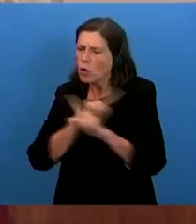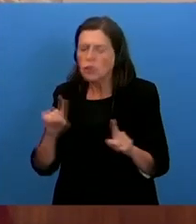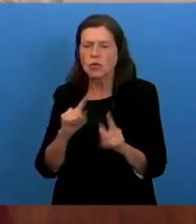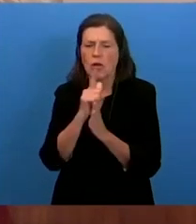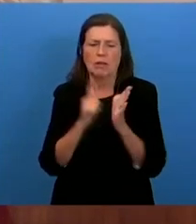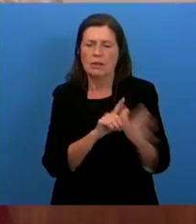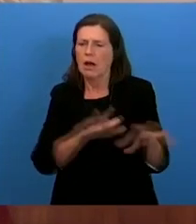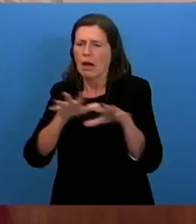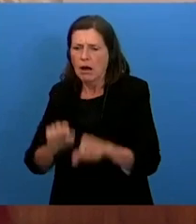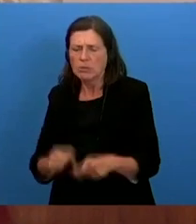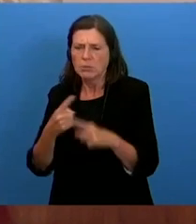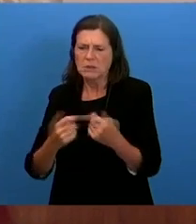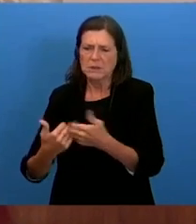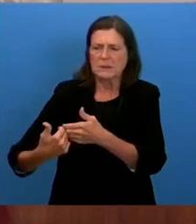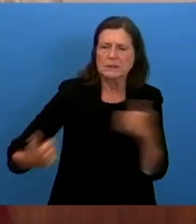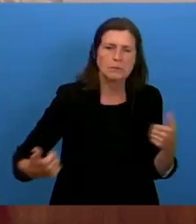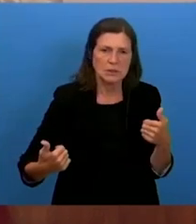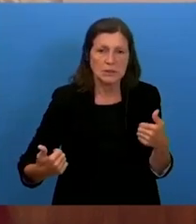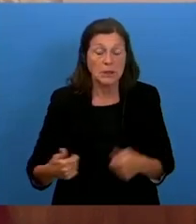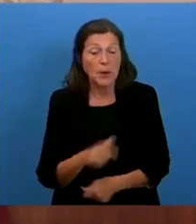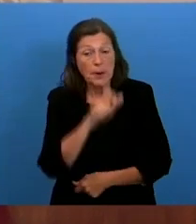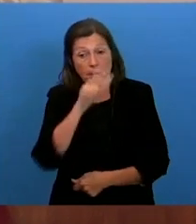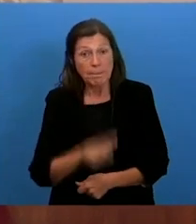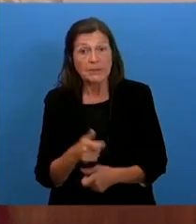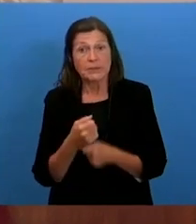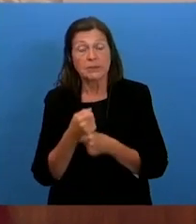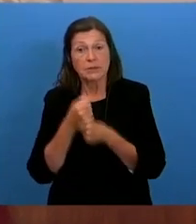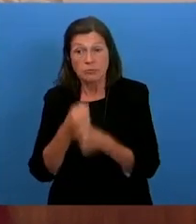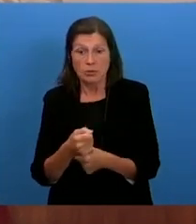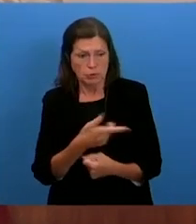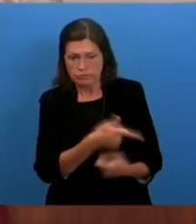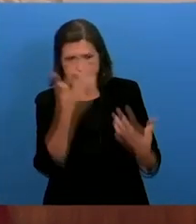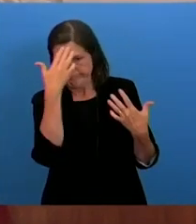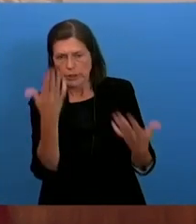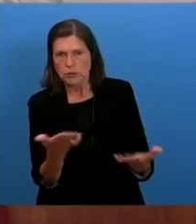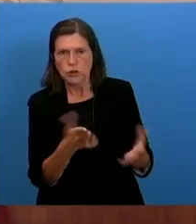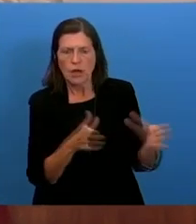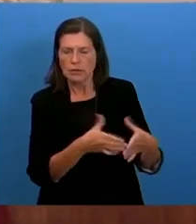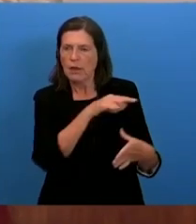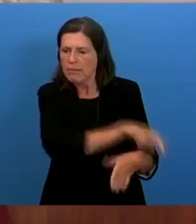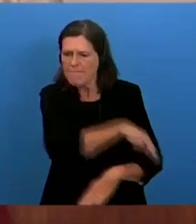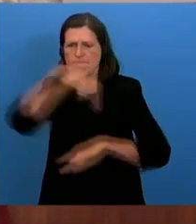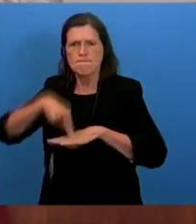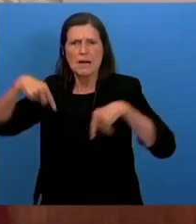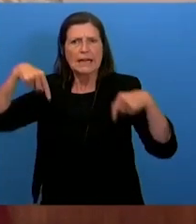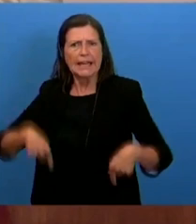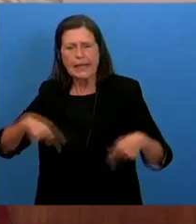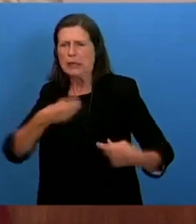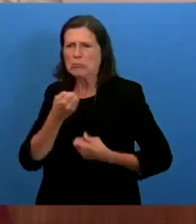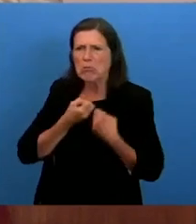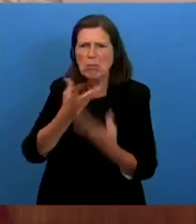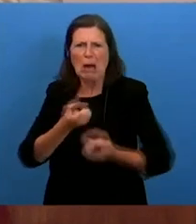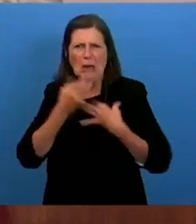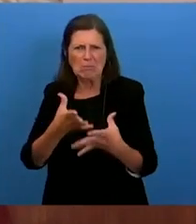unacceptable. Indeed, the very fact that a person representing an unknown entity utilizes this platform for spreading misinformation and smear